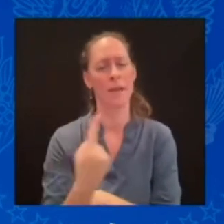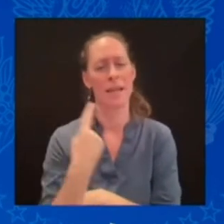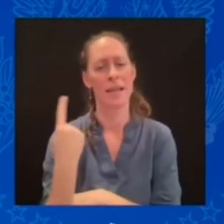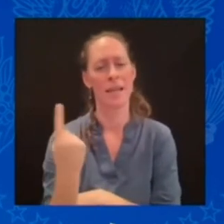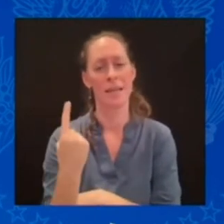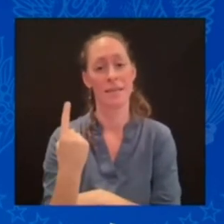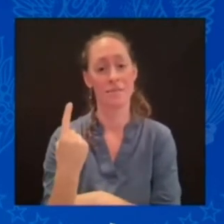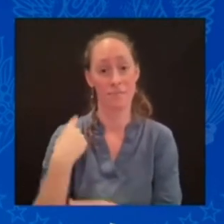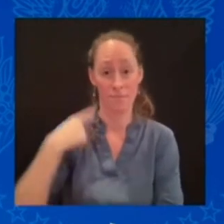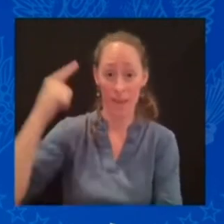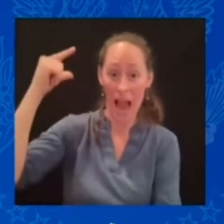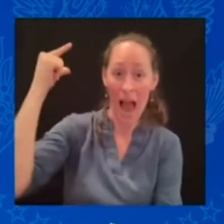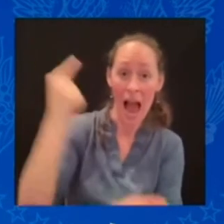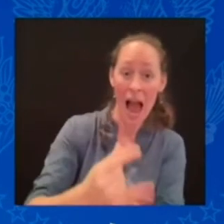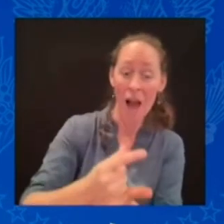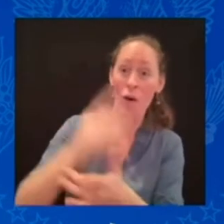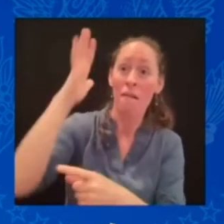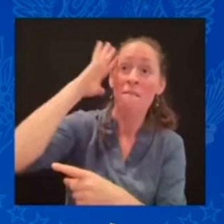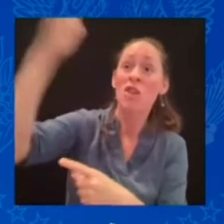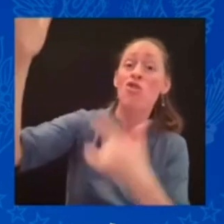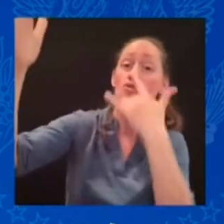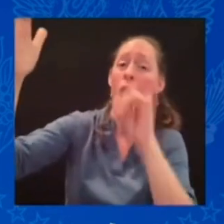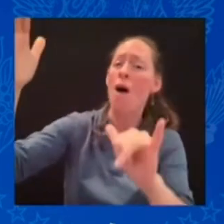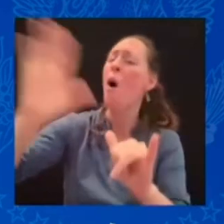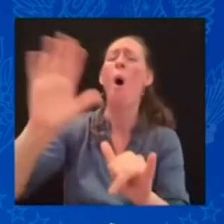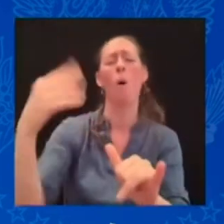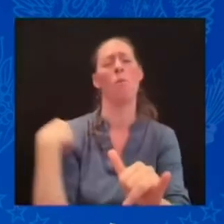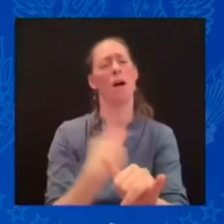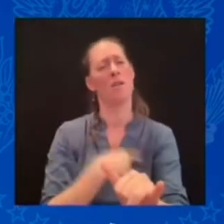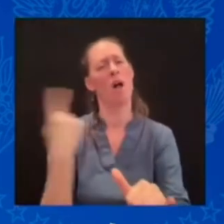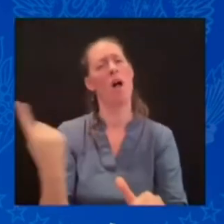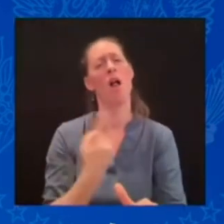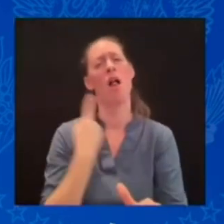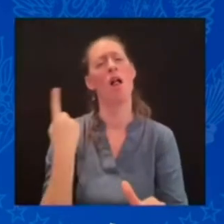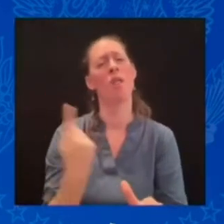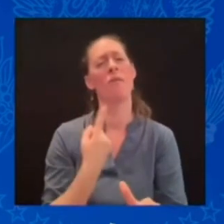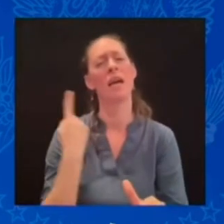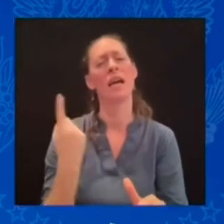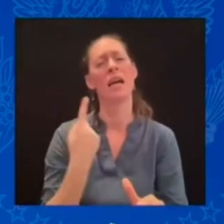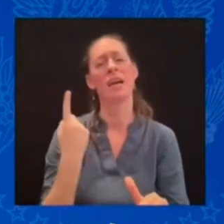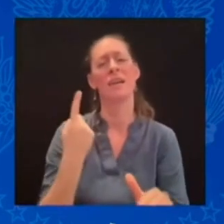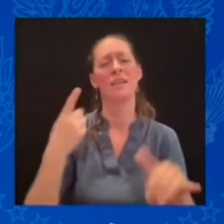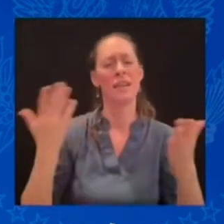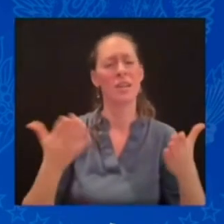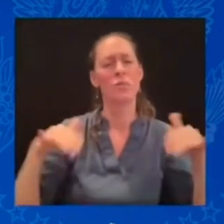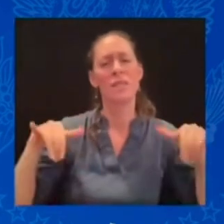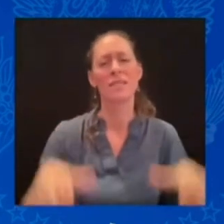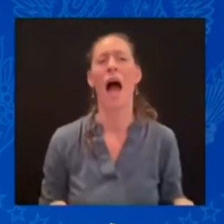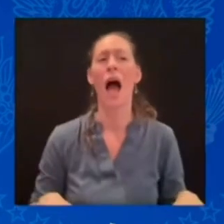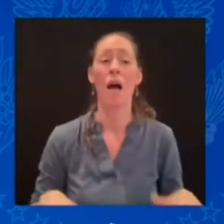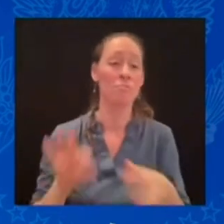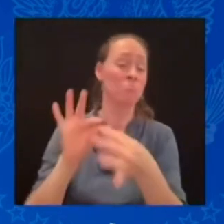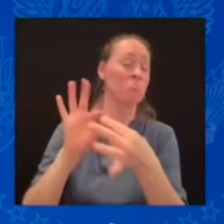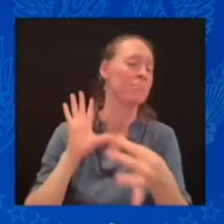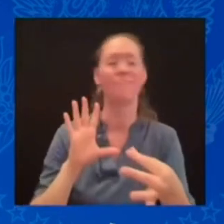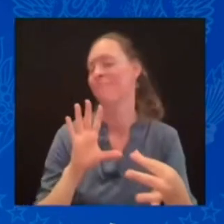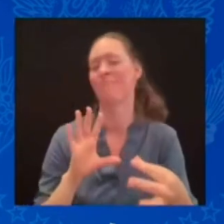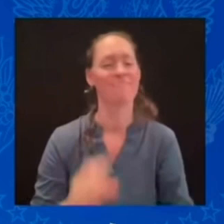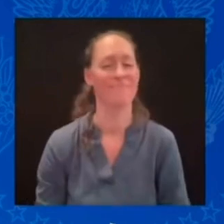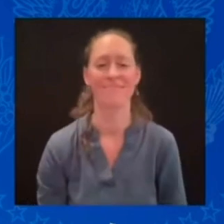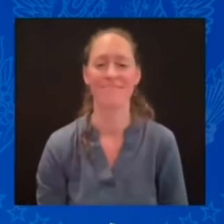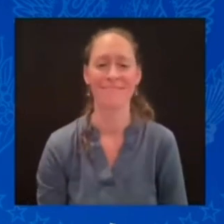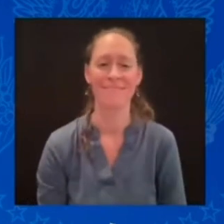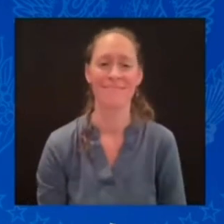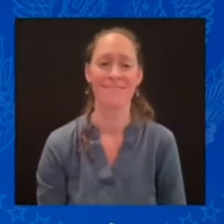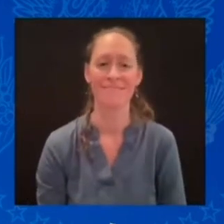And my second question on that note to Mr. President Niinista, hearing this answer that no one can guarantee